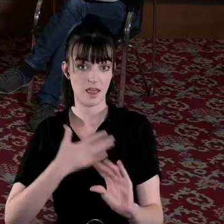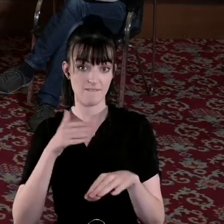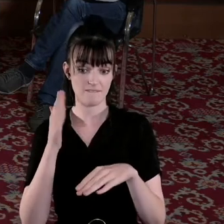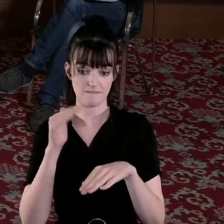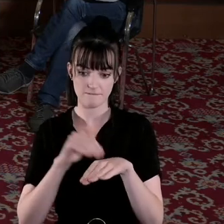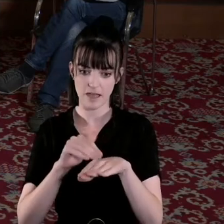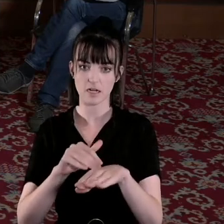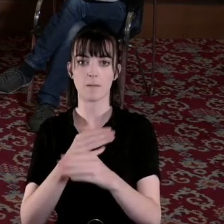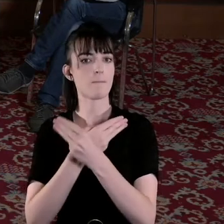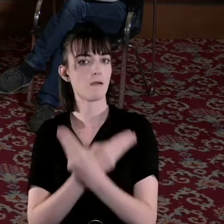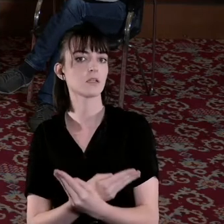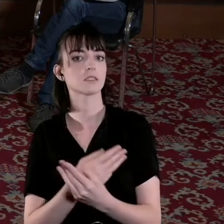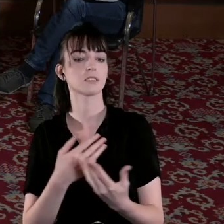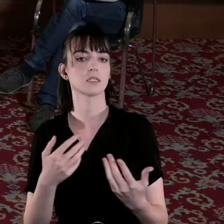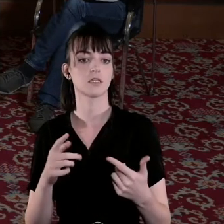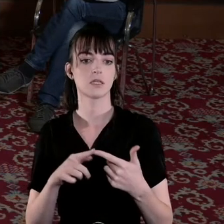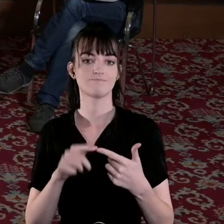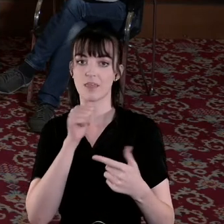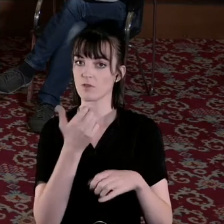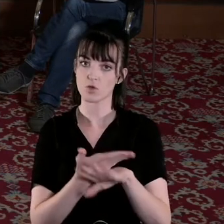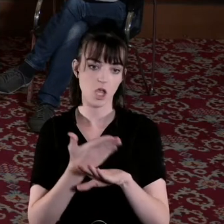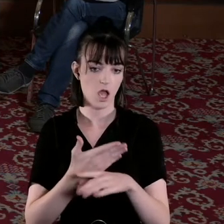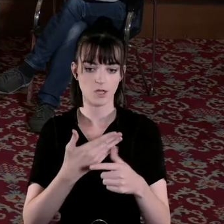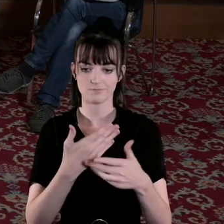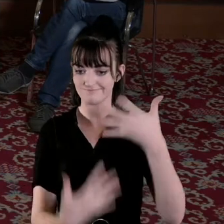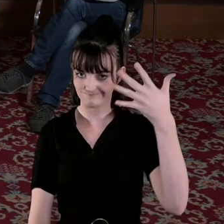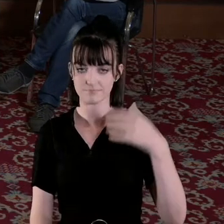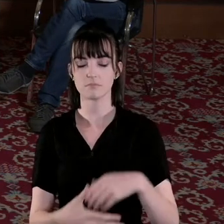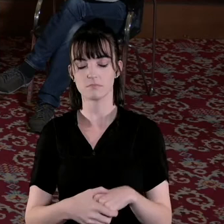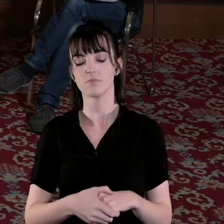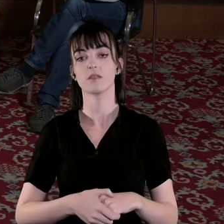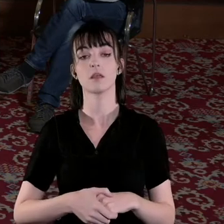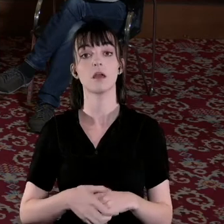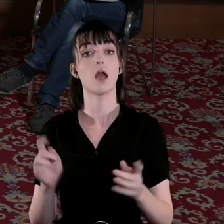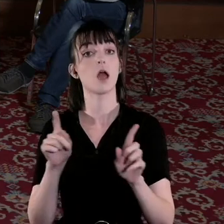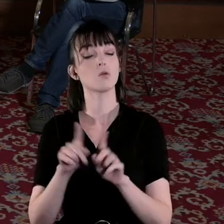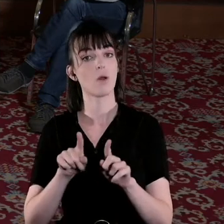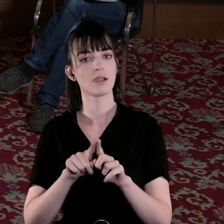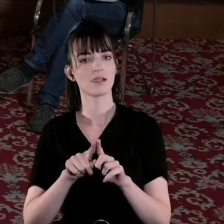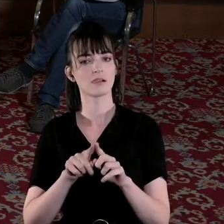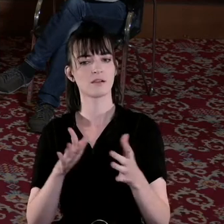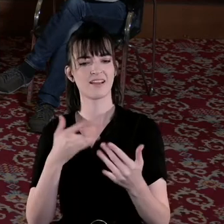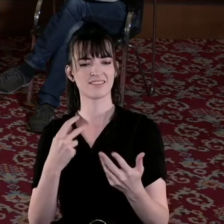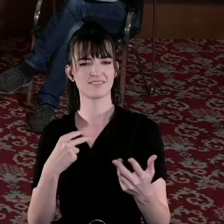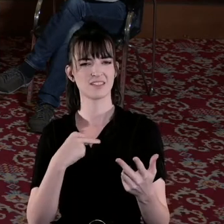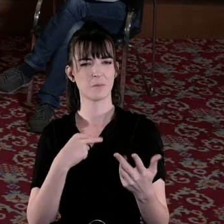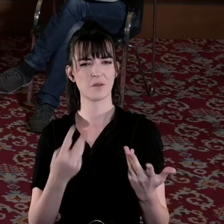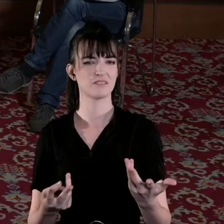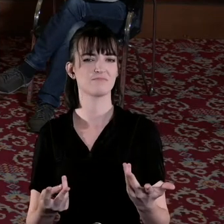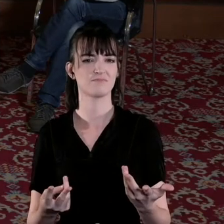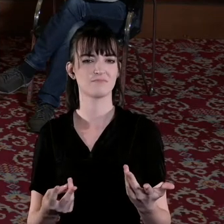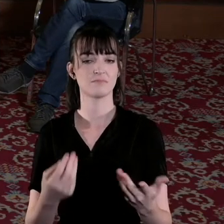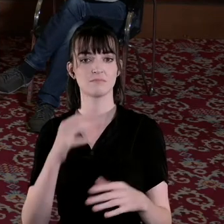poverty unemployment and so on and also to a certain extent disappointment and disillusionment in terms of